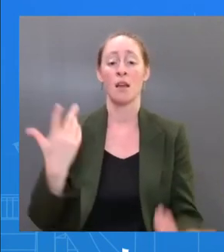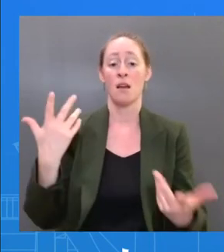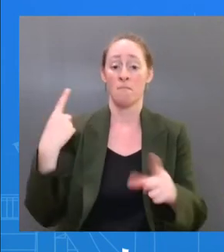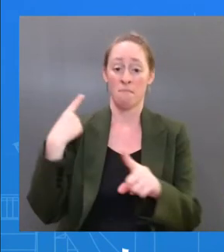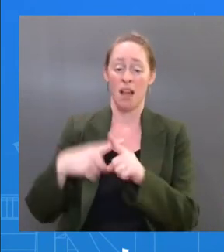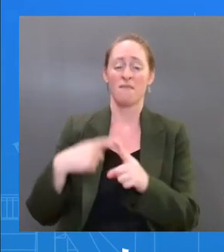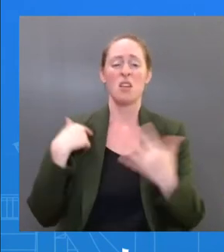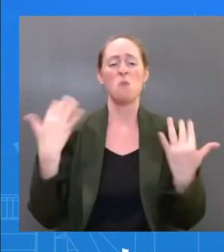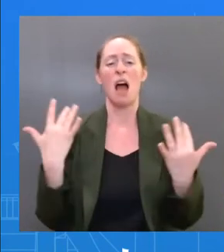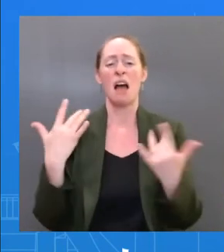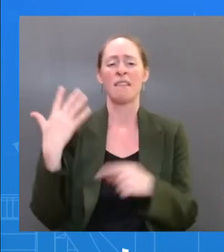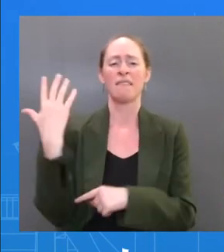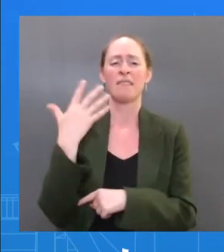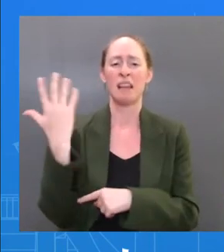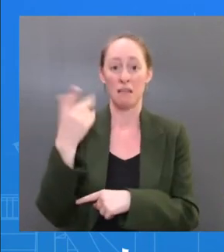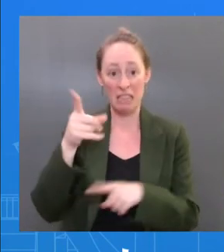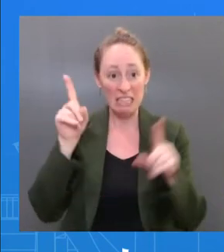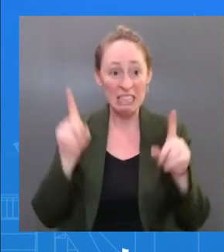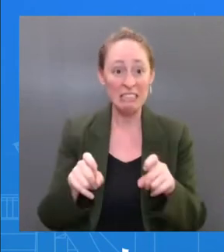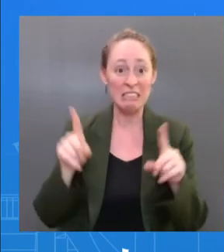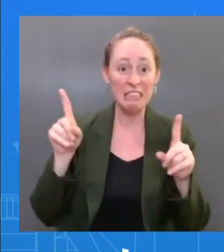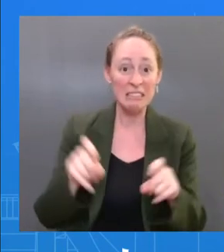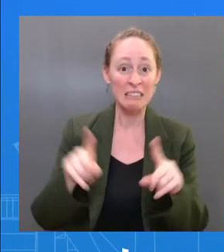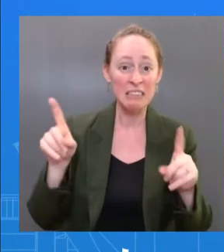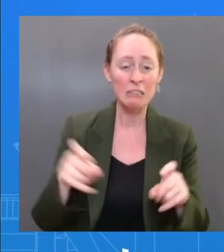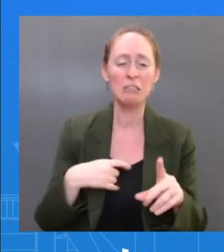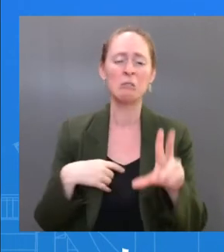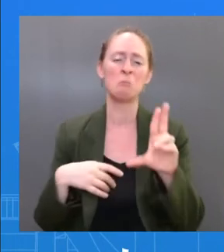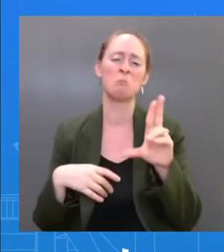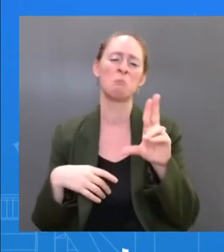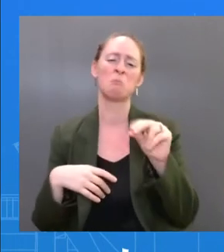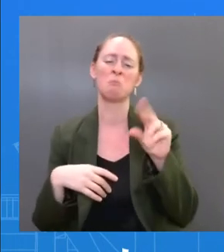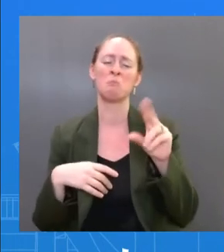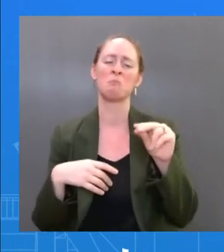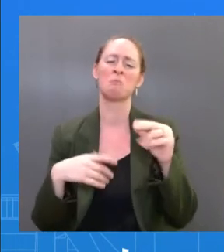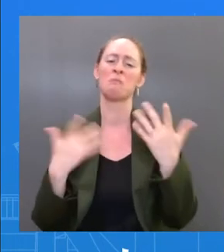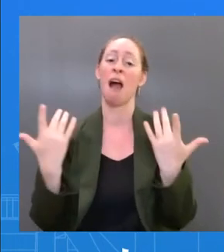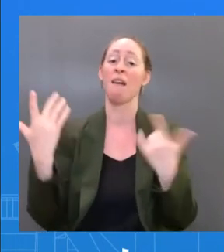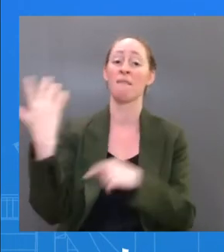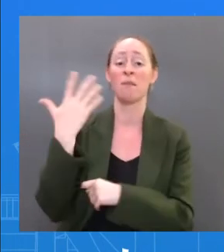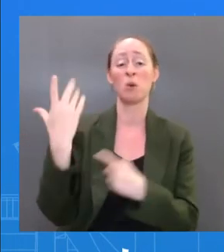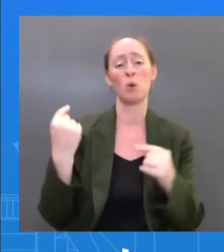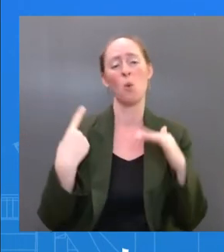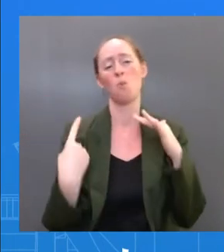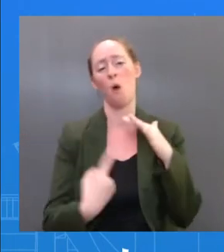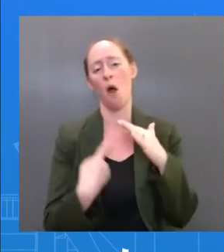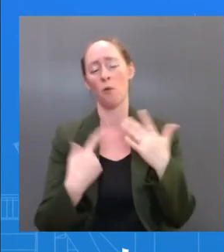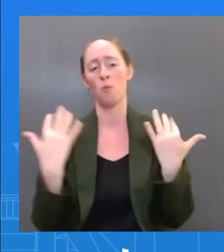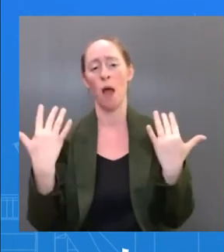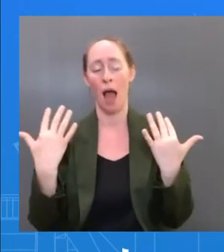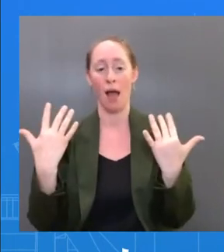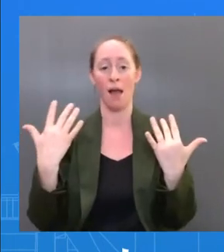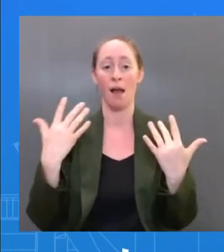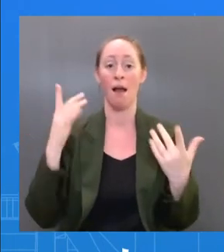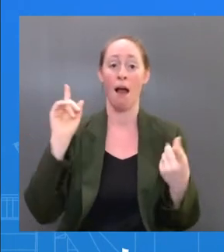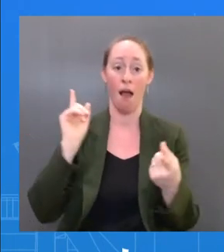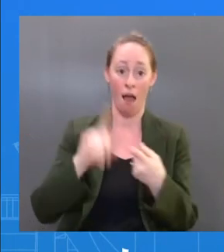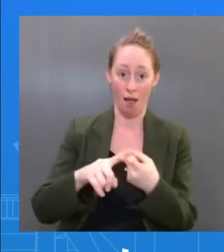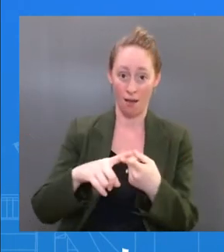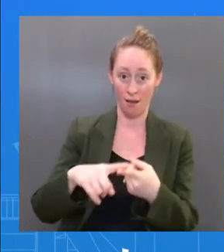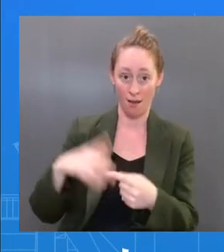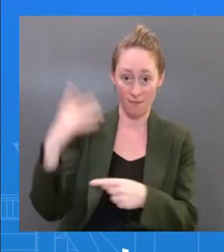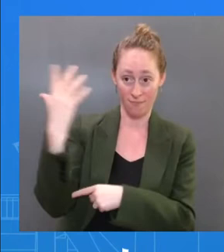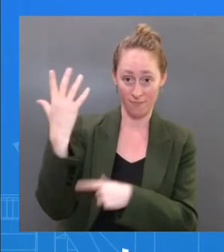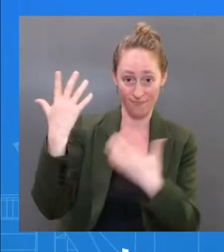get — he will stay in isolation for five days. He will definitely get tested after that, and will stay in isolation until he turns — until he